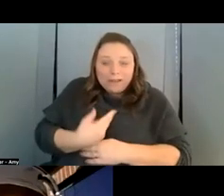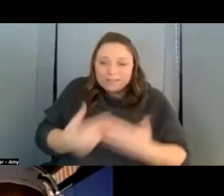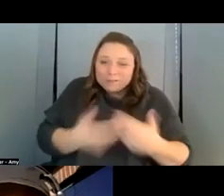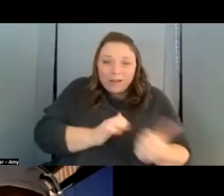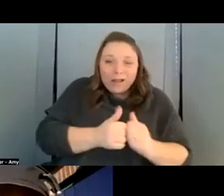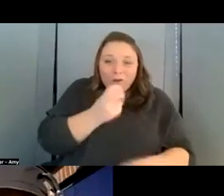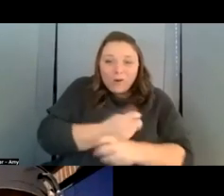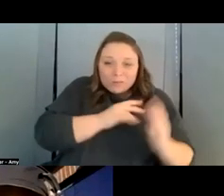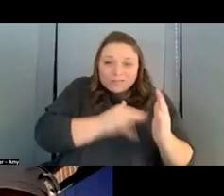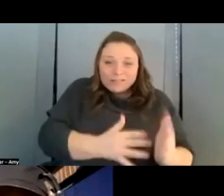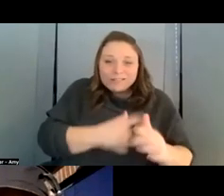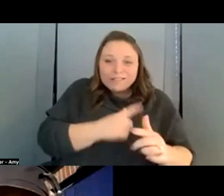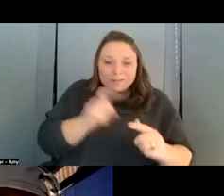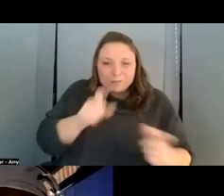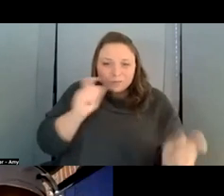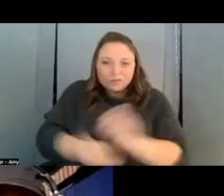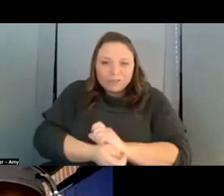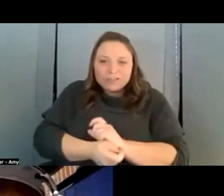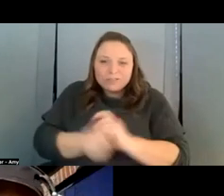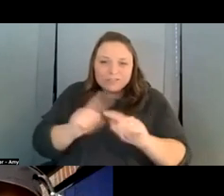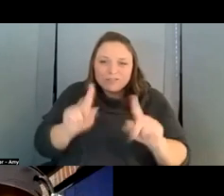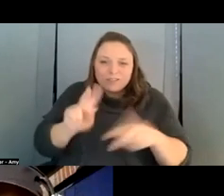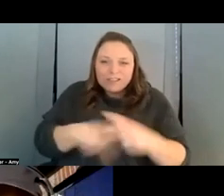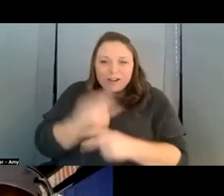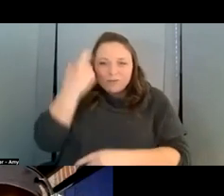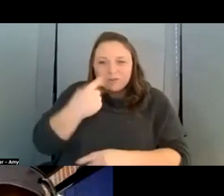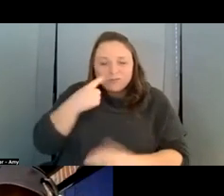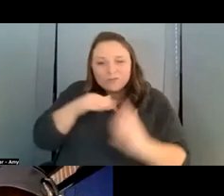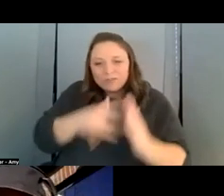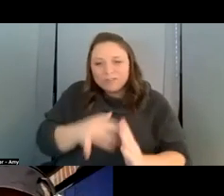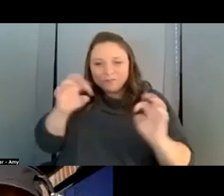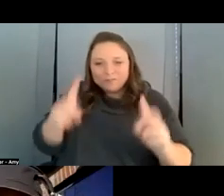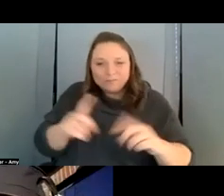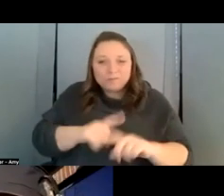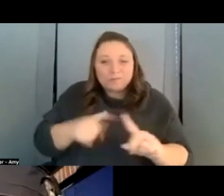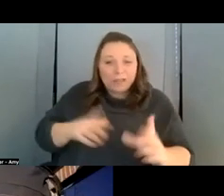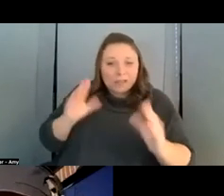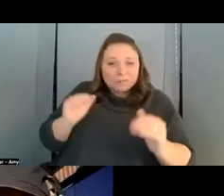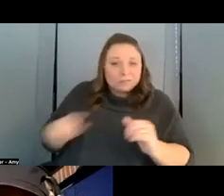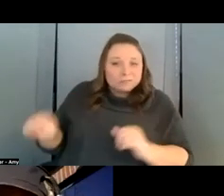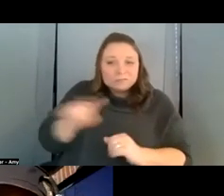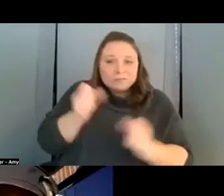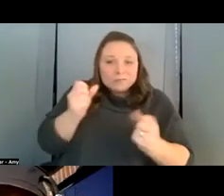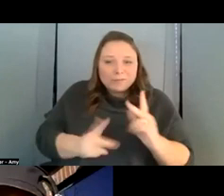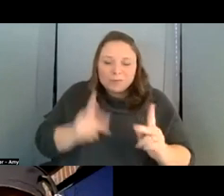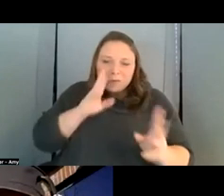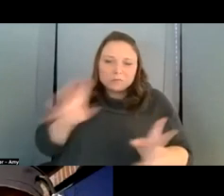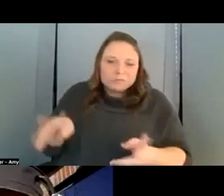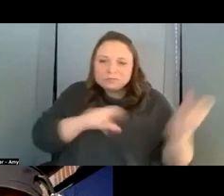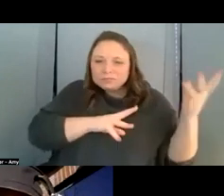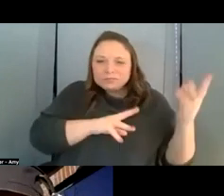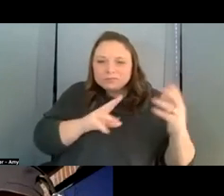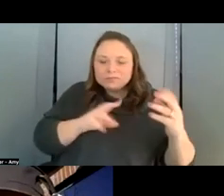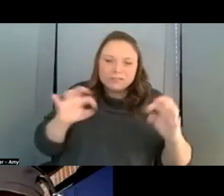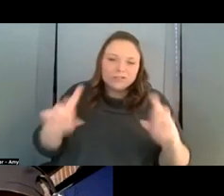uh then we're going to have to have it need a different reason to study now of course i expect a lot of people are just not going to study uh and and i think